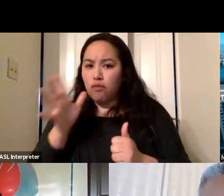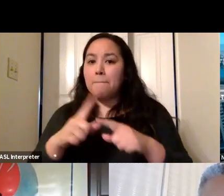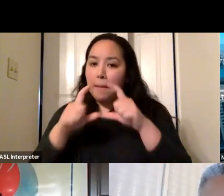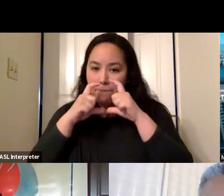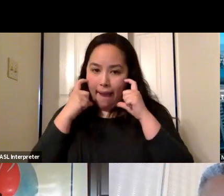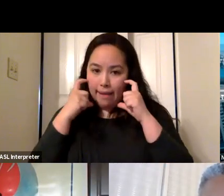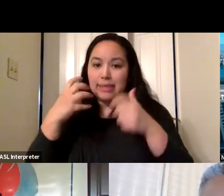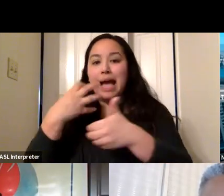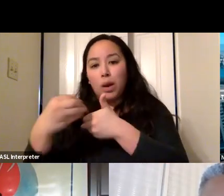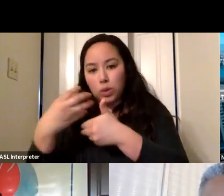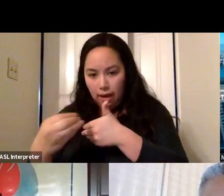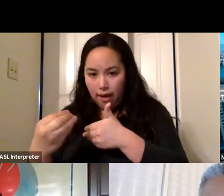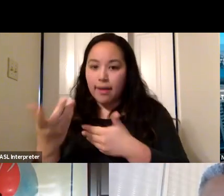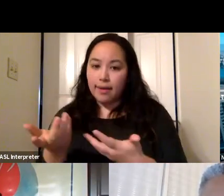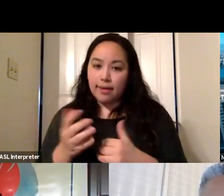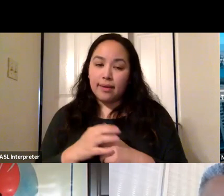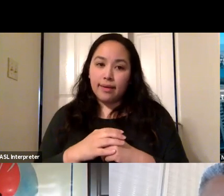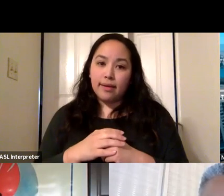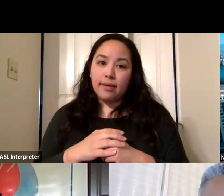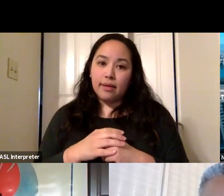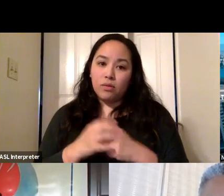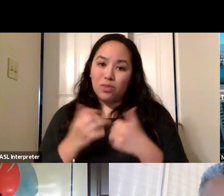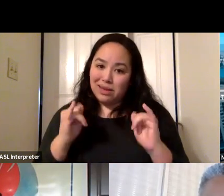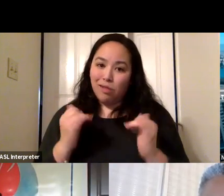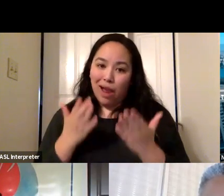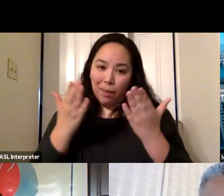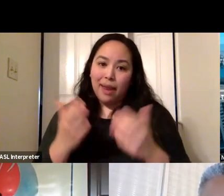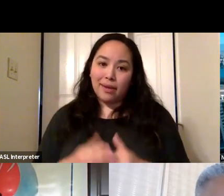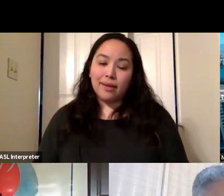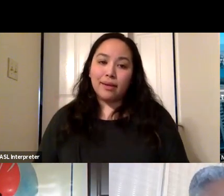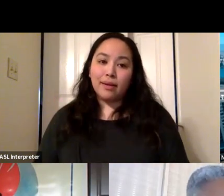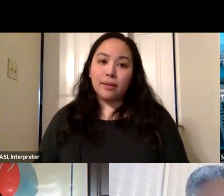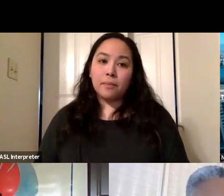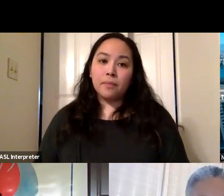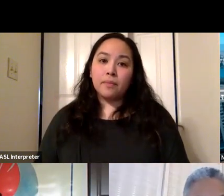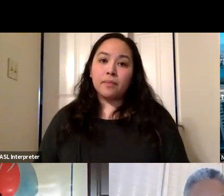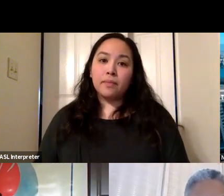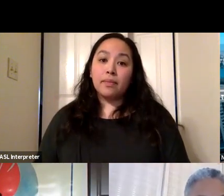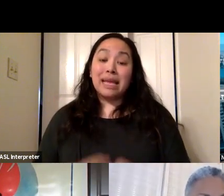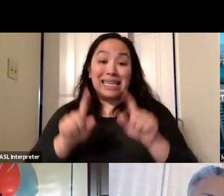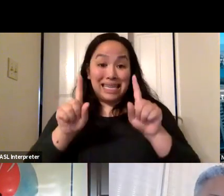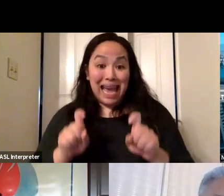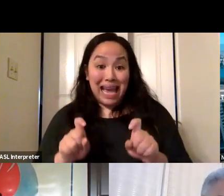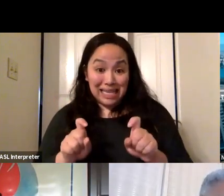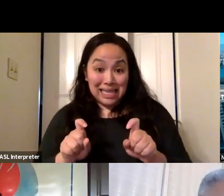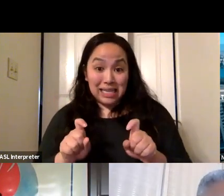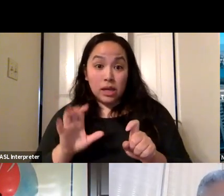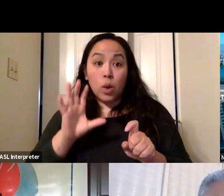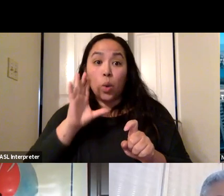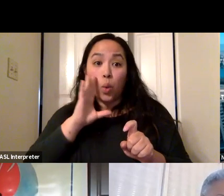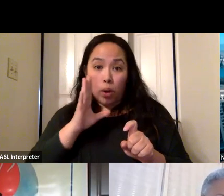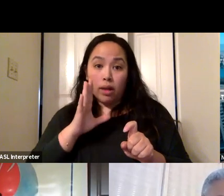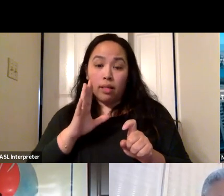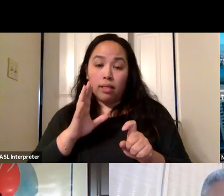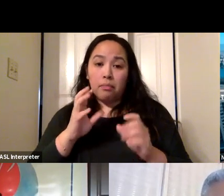outdoors. Those things are are recommended. A test would certainly give added reassurance.